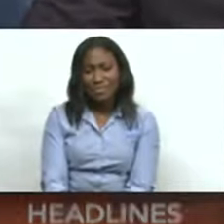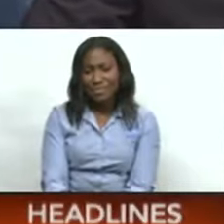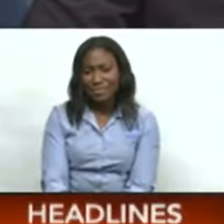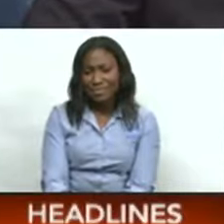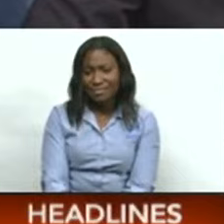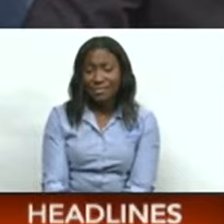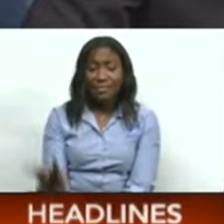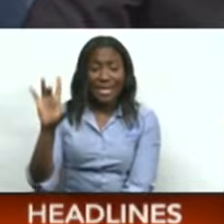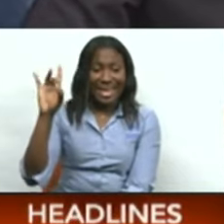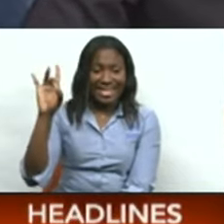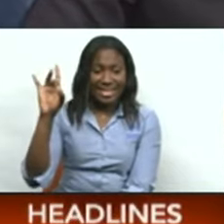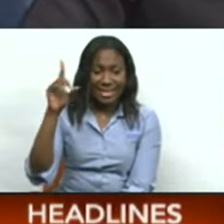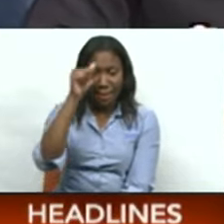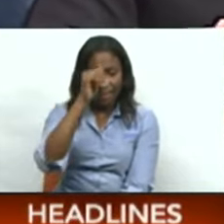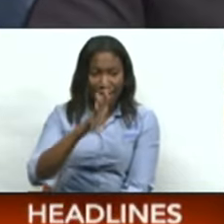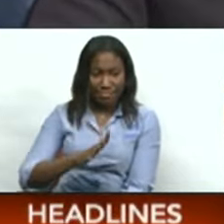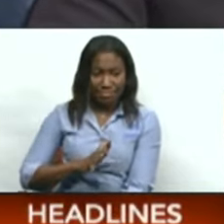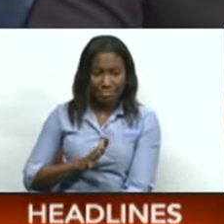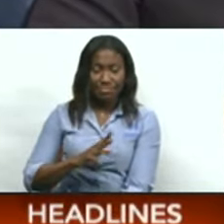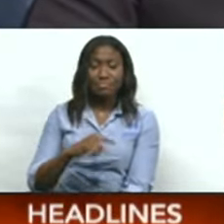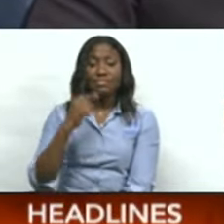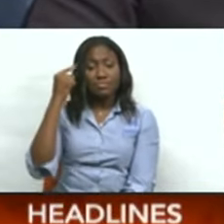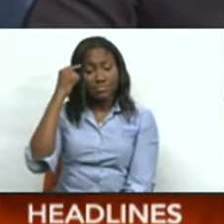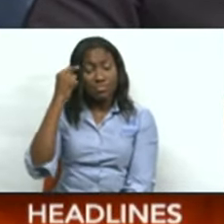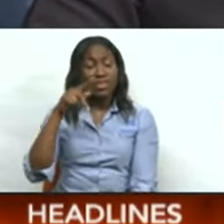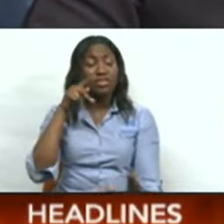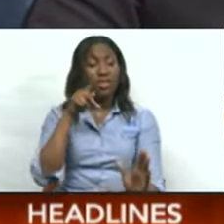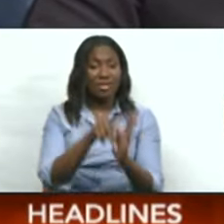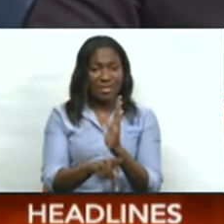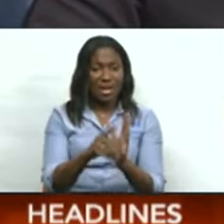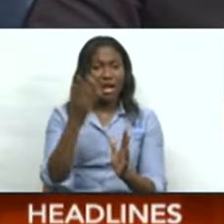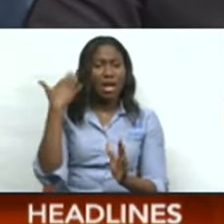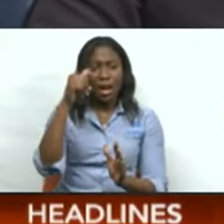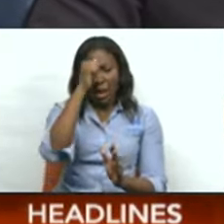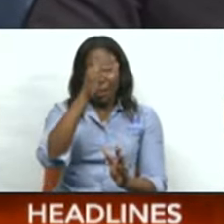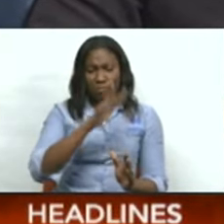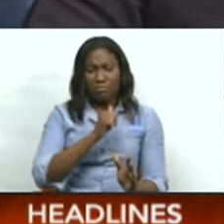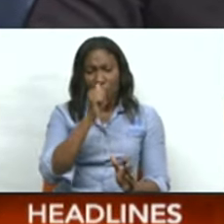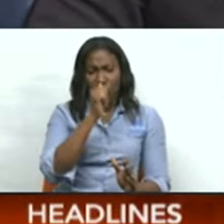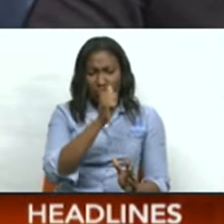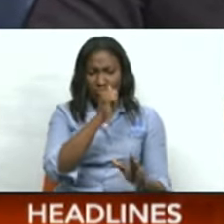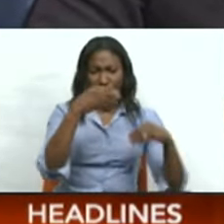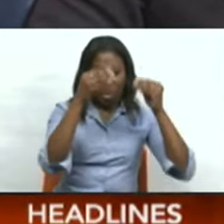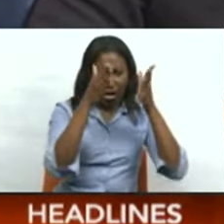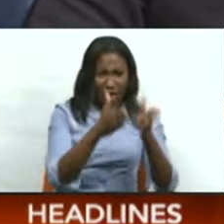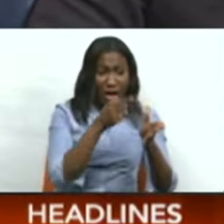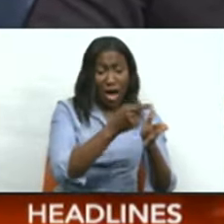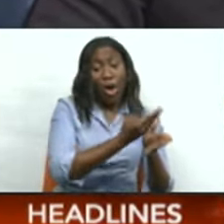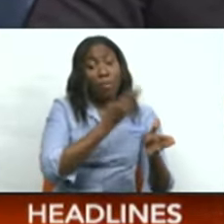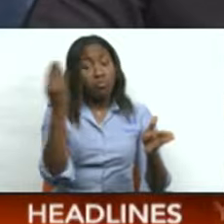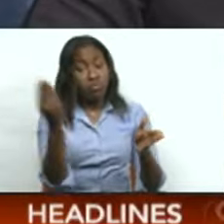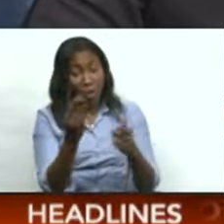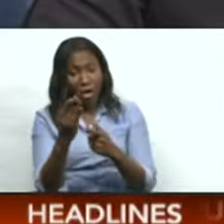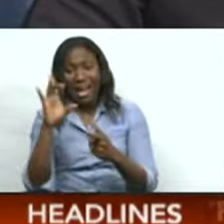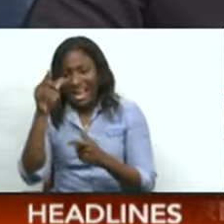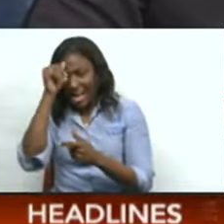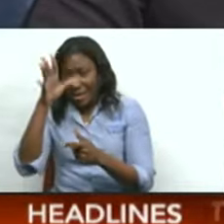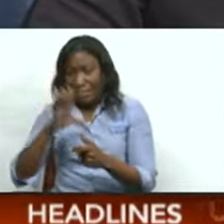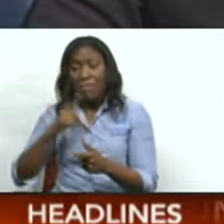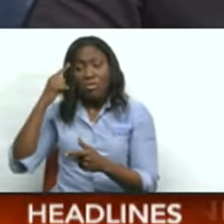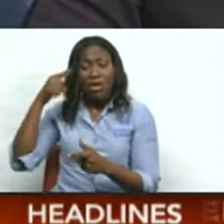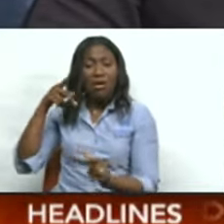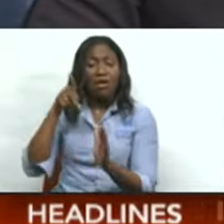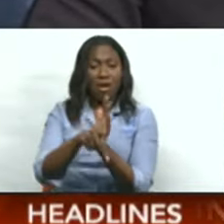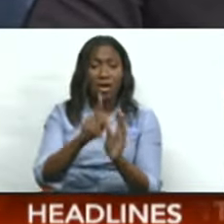Eight men convicted of murdering the brother of deceased drug lord Dolceady are set to be released from prison after almost